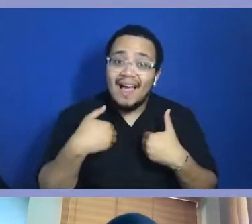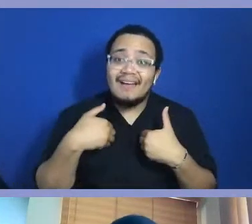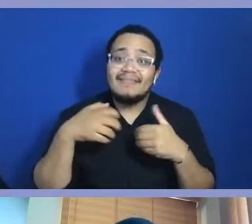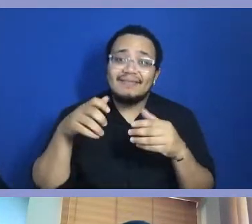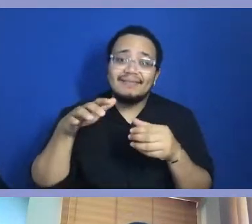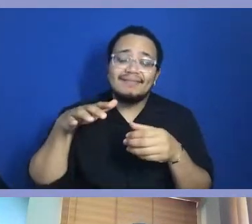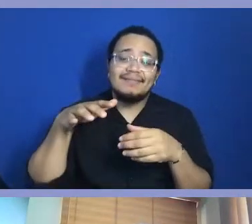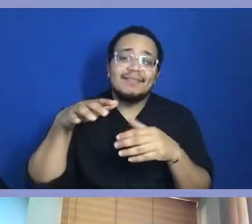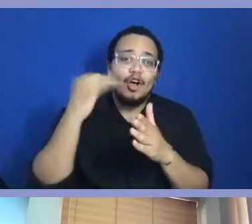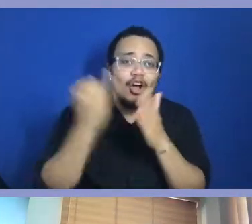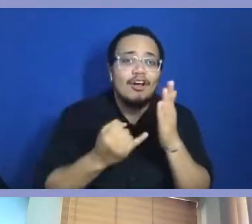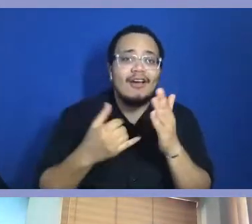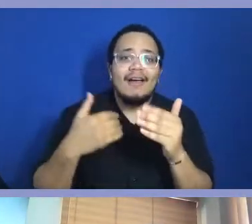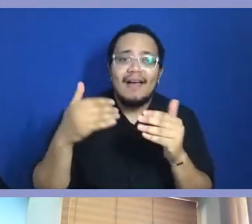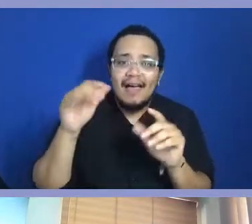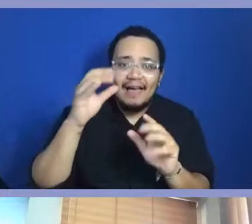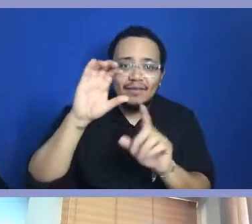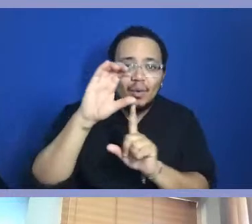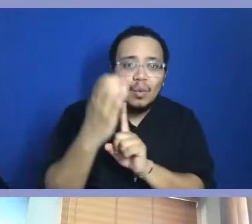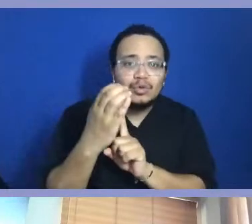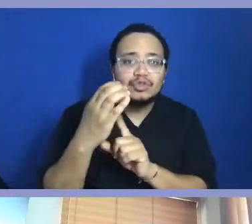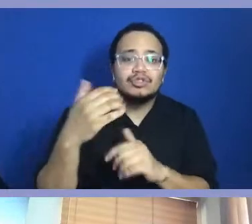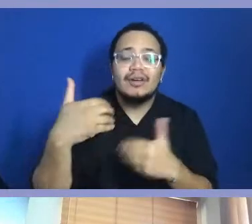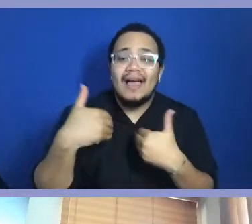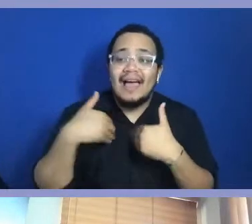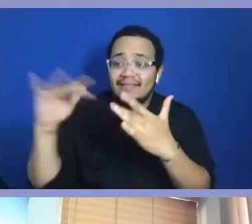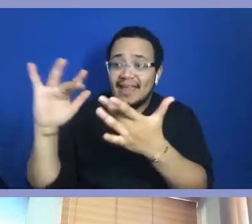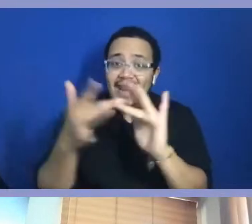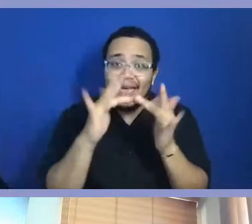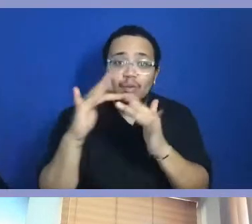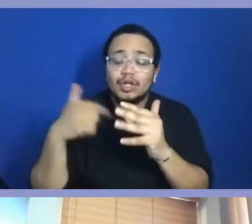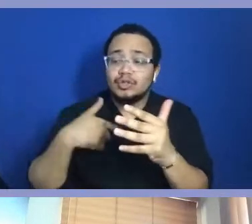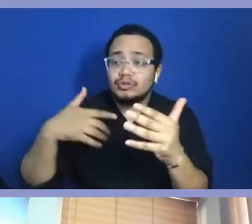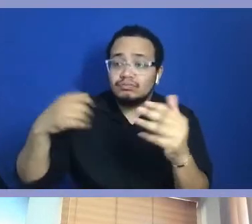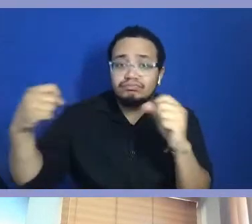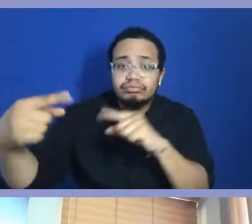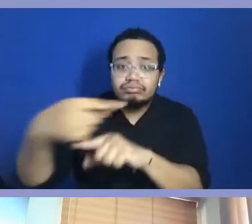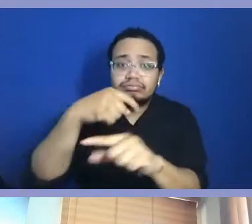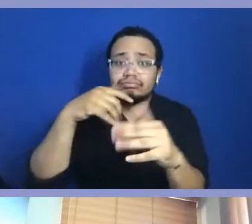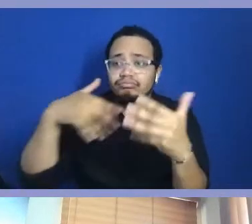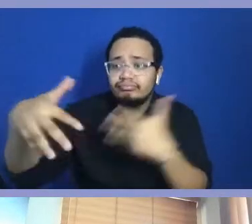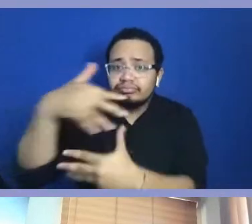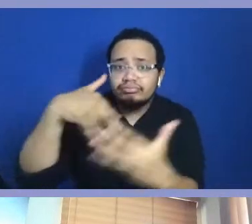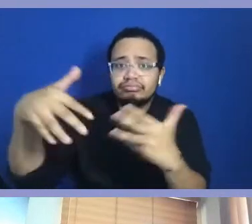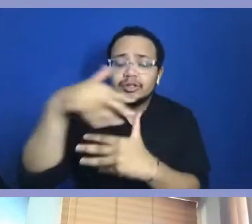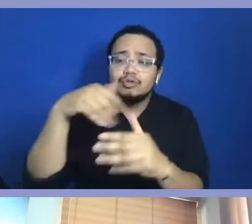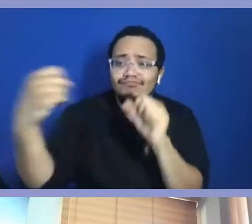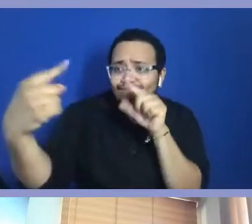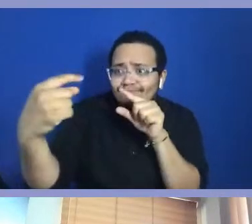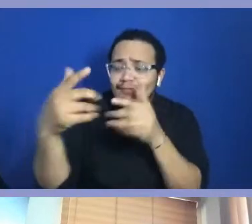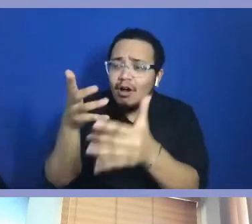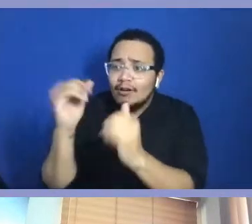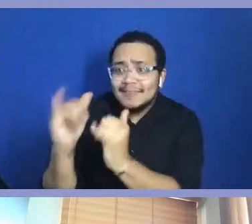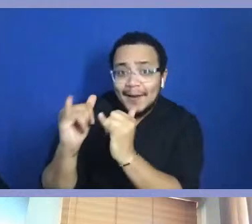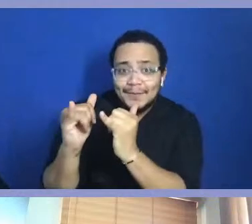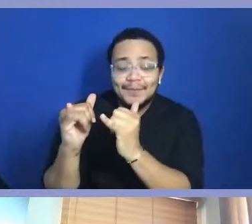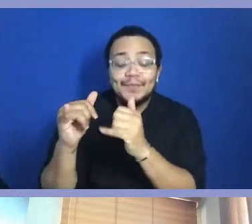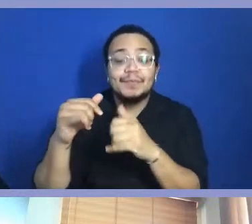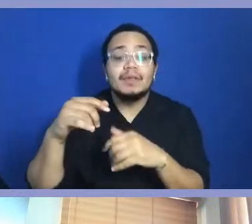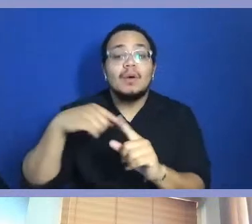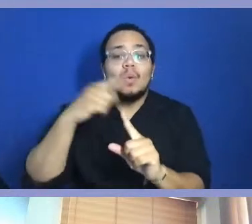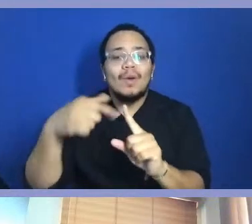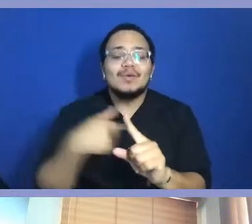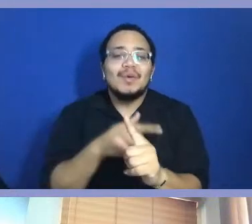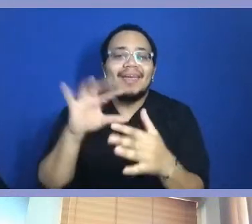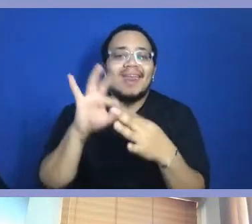you can, you can tap into others of the same like mind and like space. Because oftentimes, when we find ourselves on creative paths, we